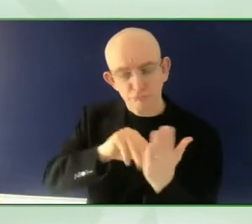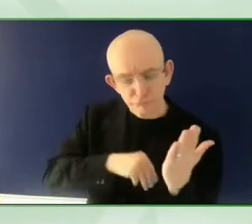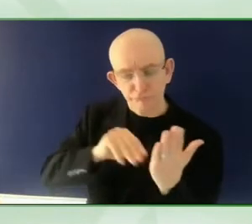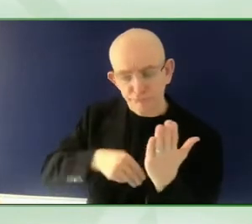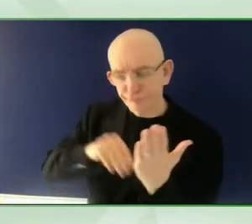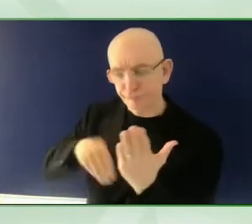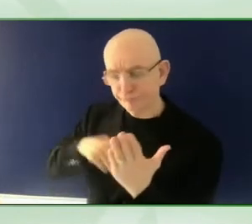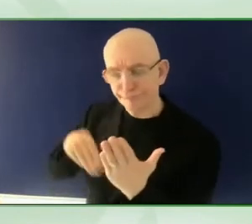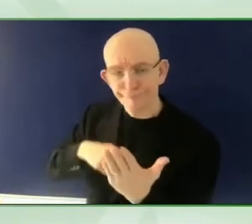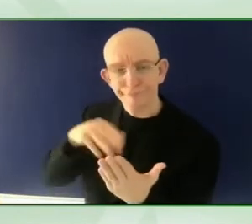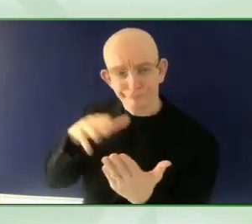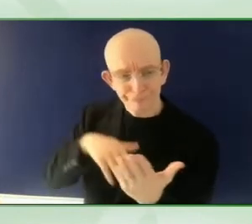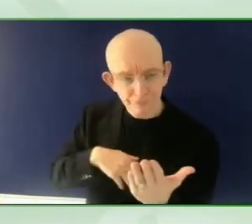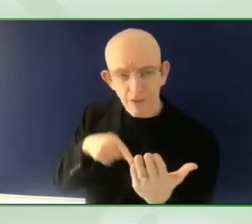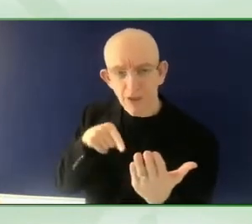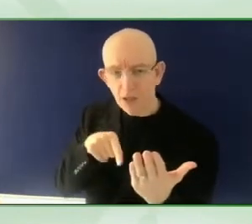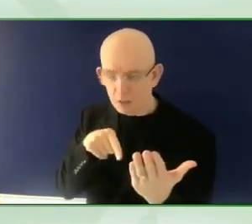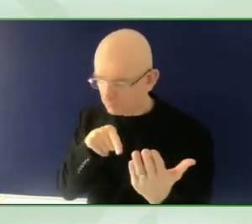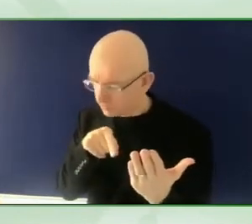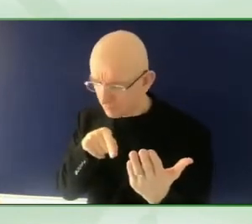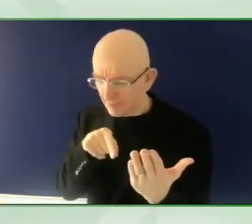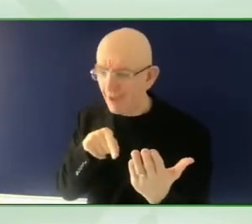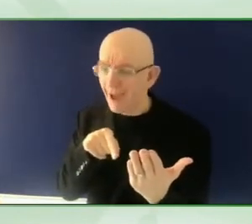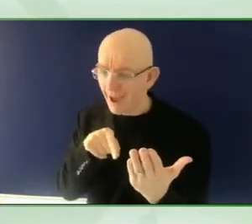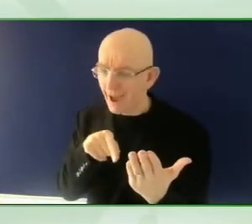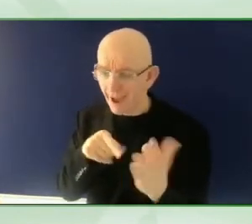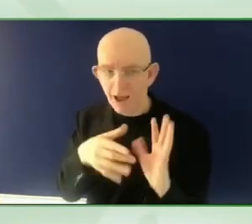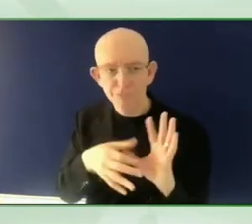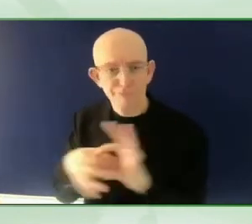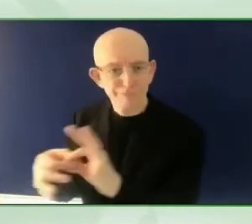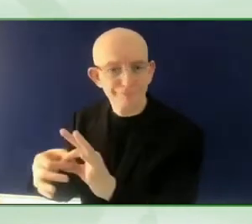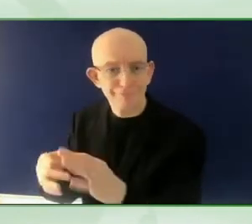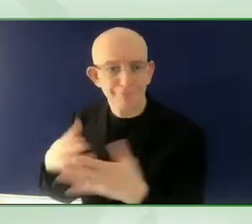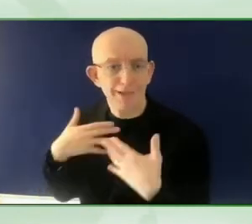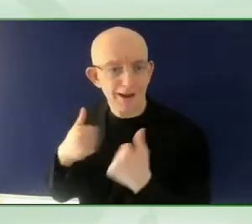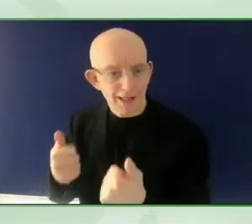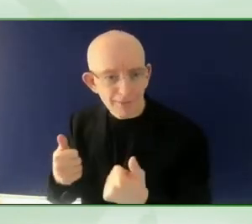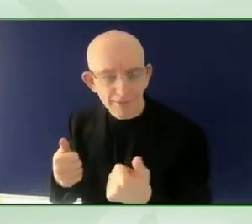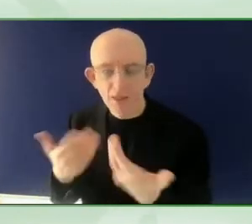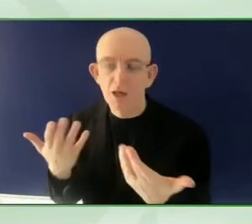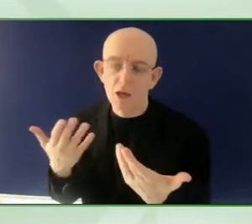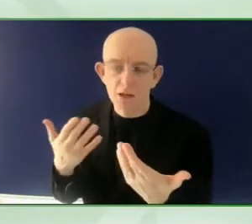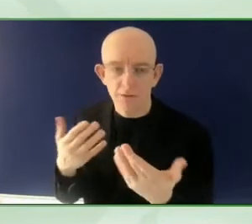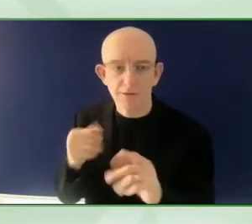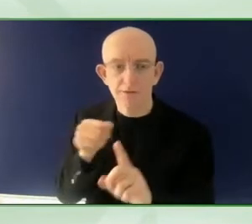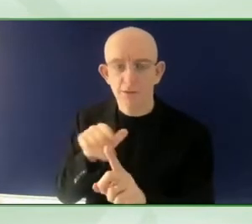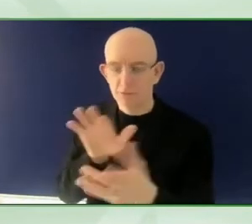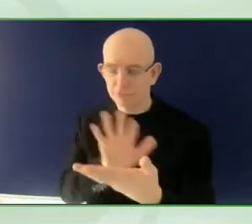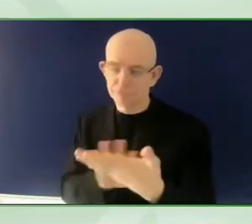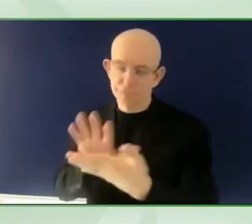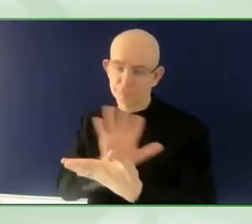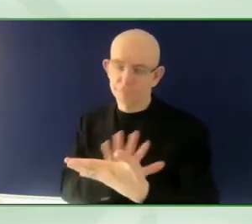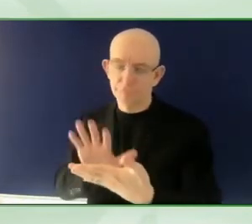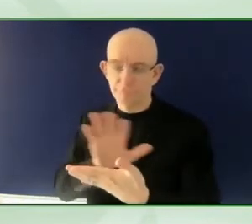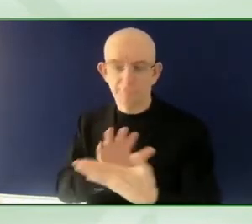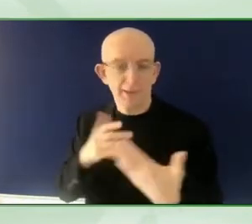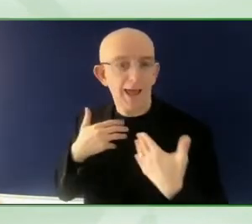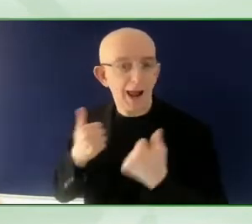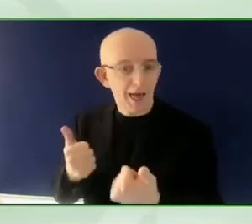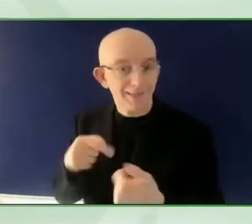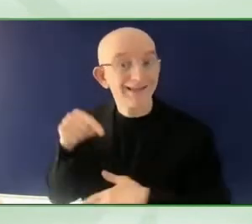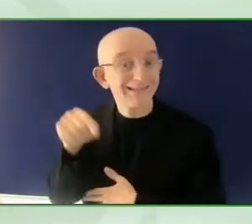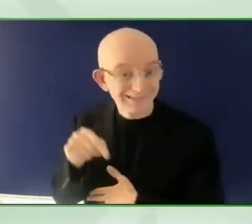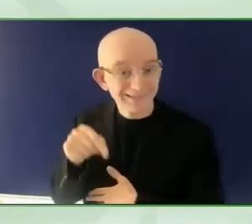all of them privileged the perspective of human rights, the human rights perspective. So I think